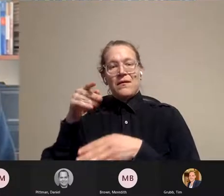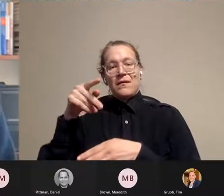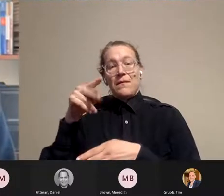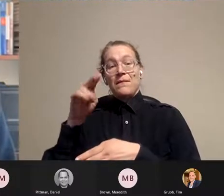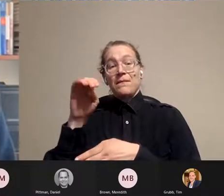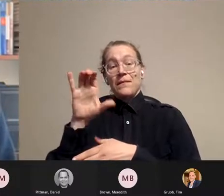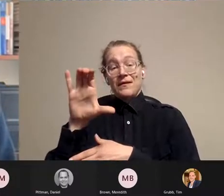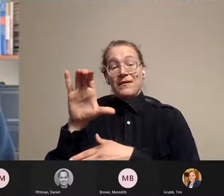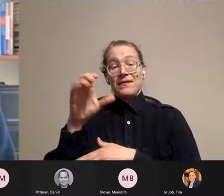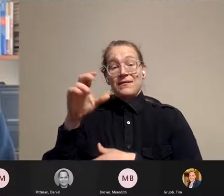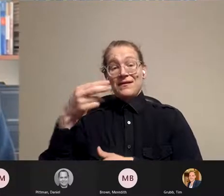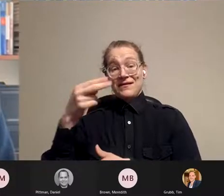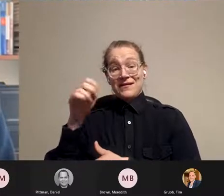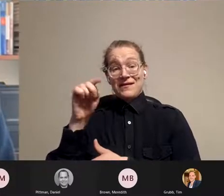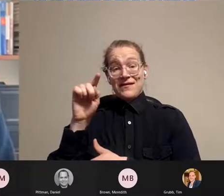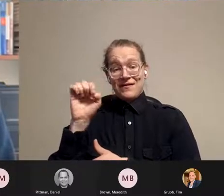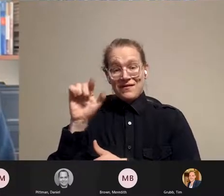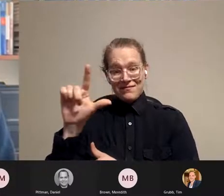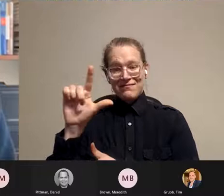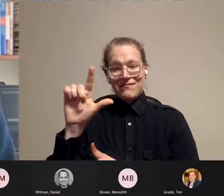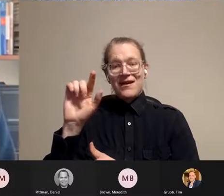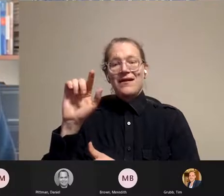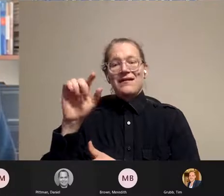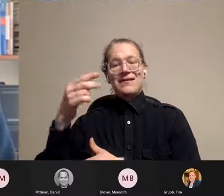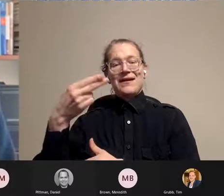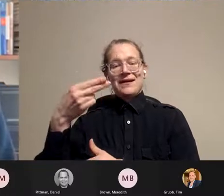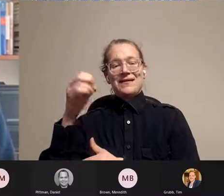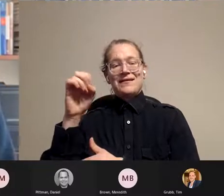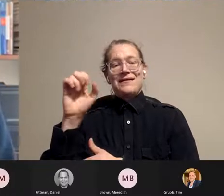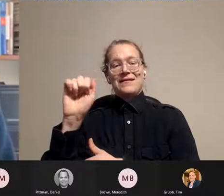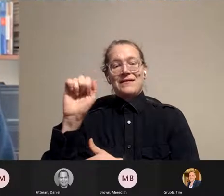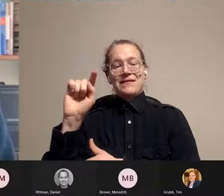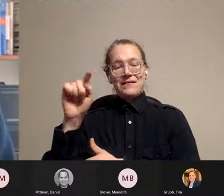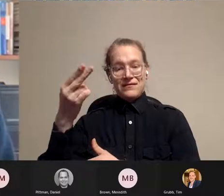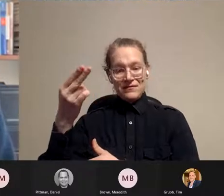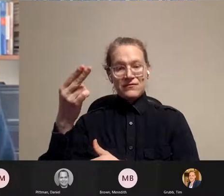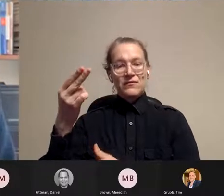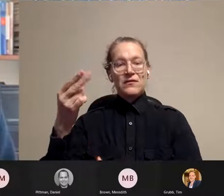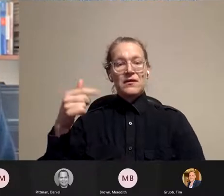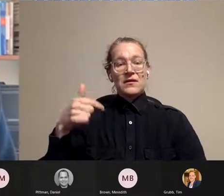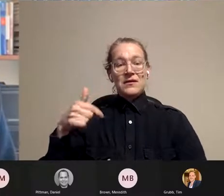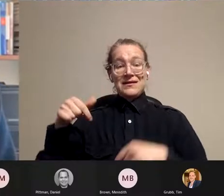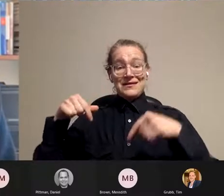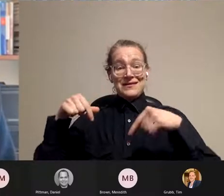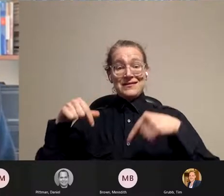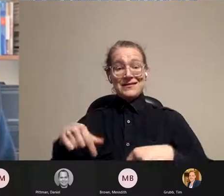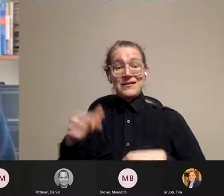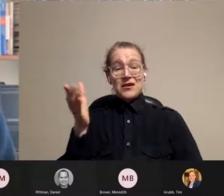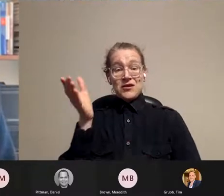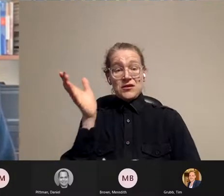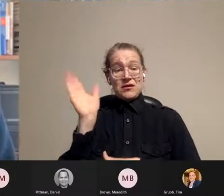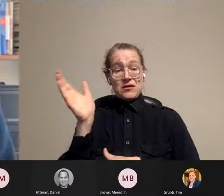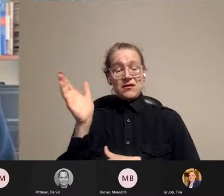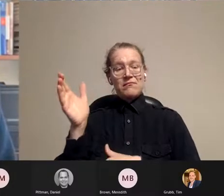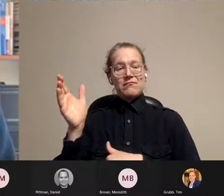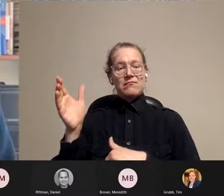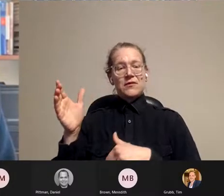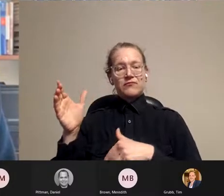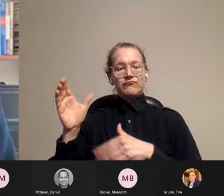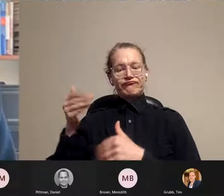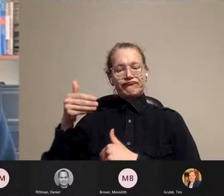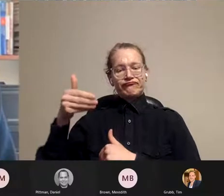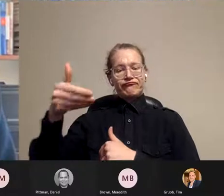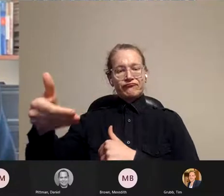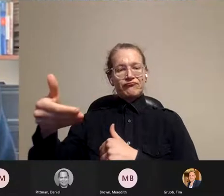It was first endowed in 1999, and was established by Anne Grover and her late